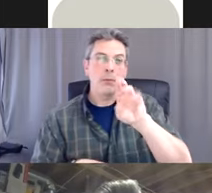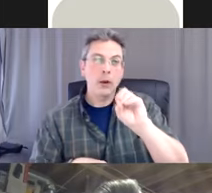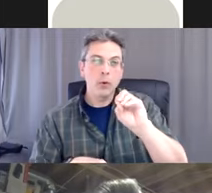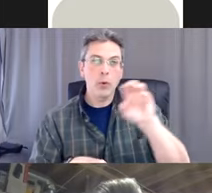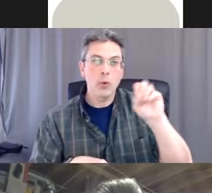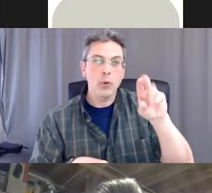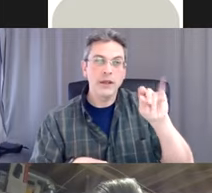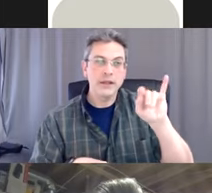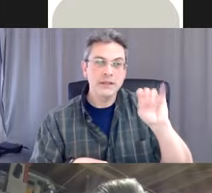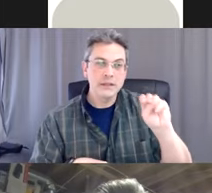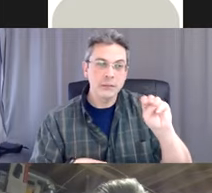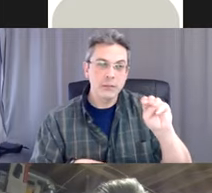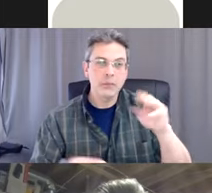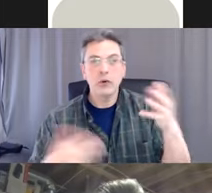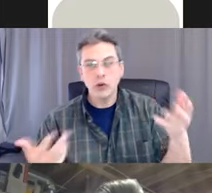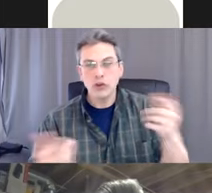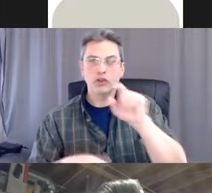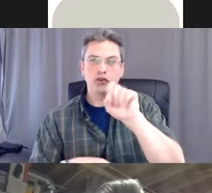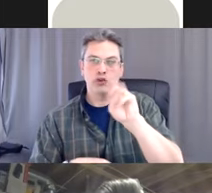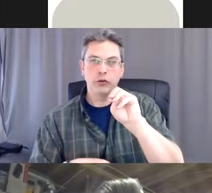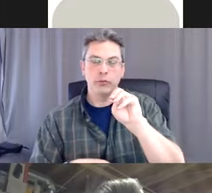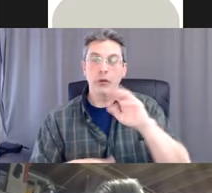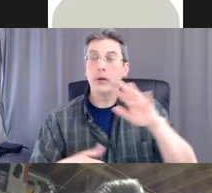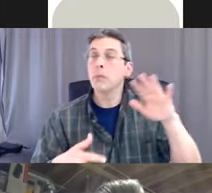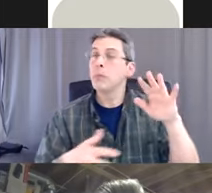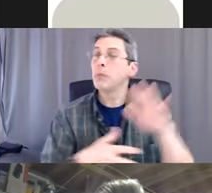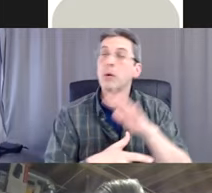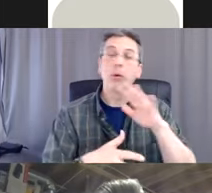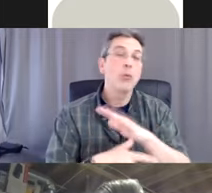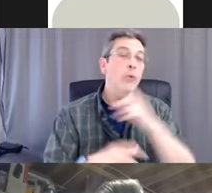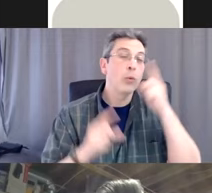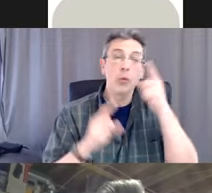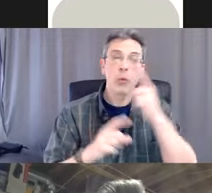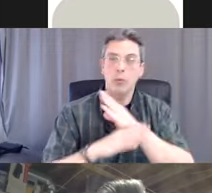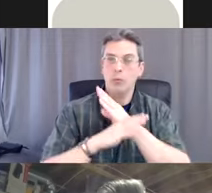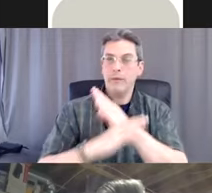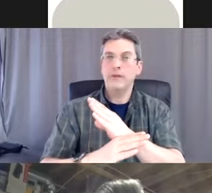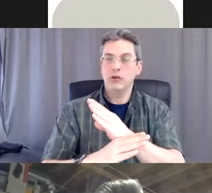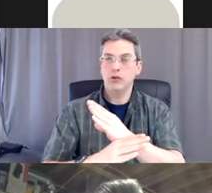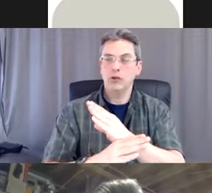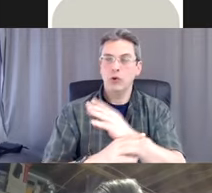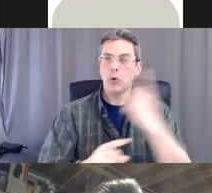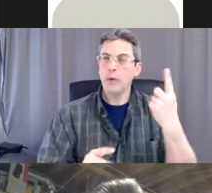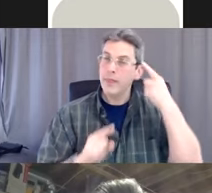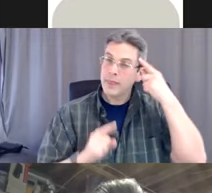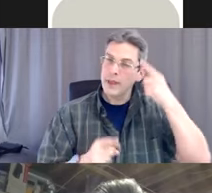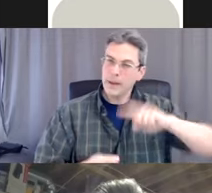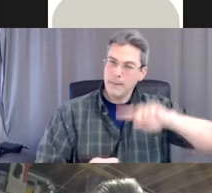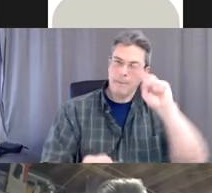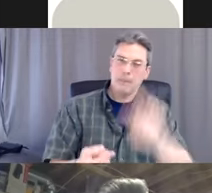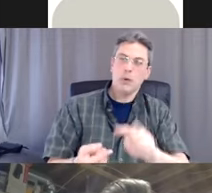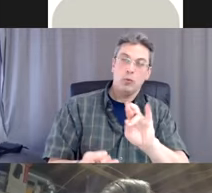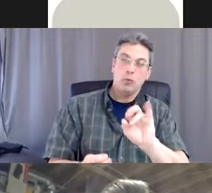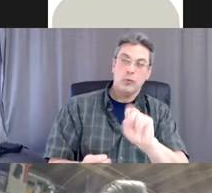The big word is prevention, and what we always want to try to do is operate from a minimal risk and predictable outcome philosophy,